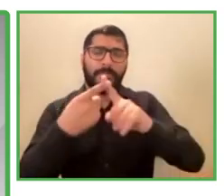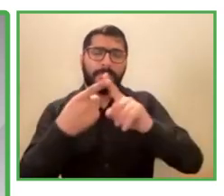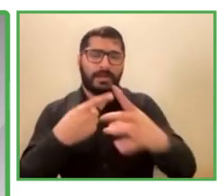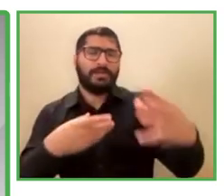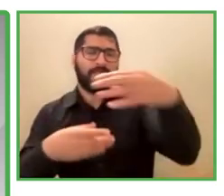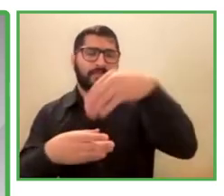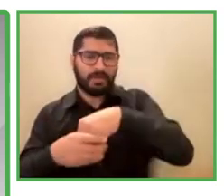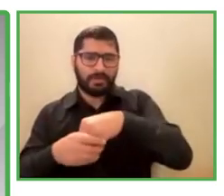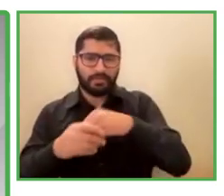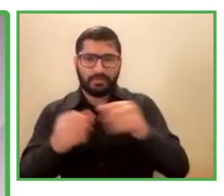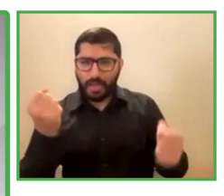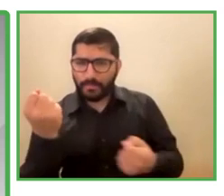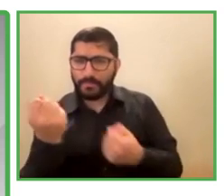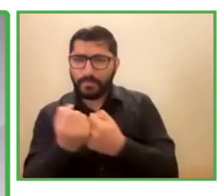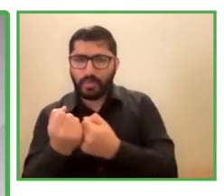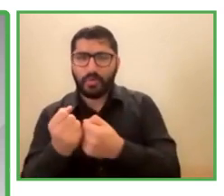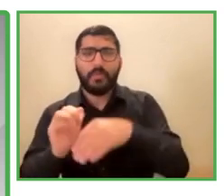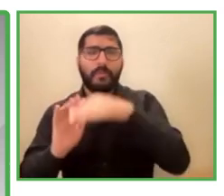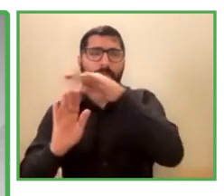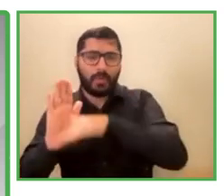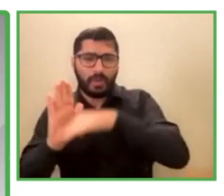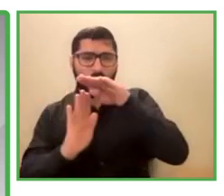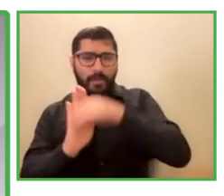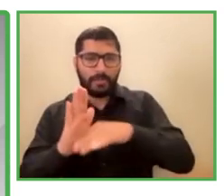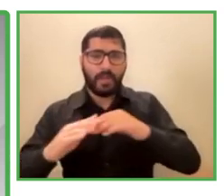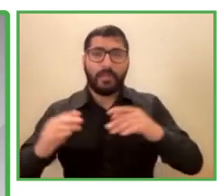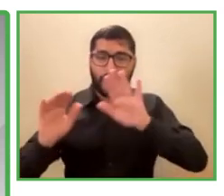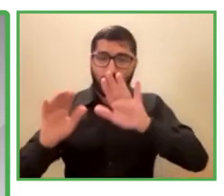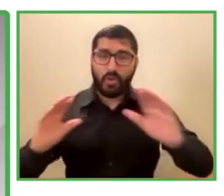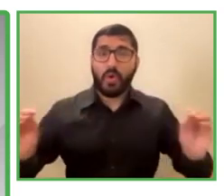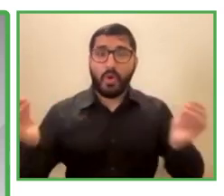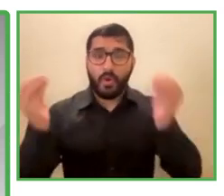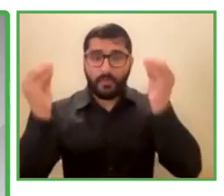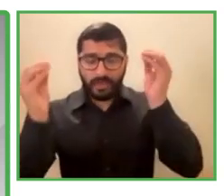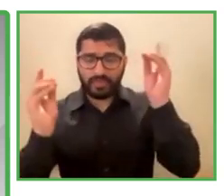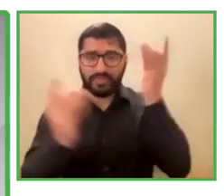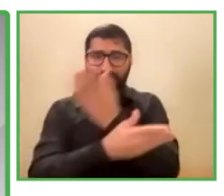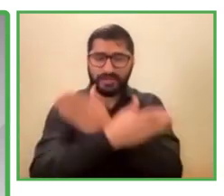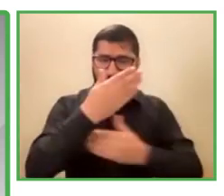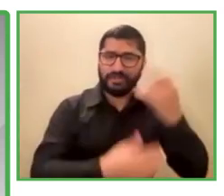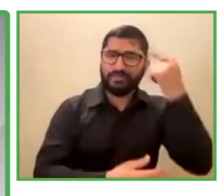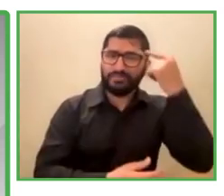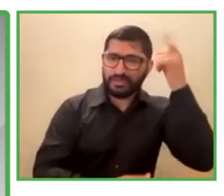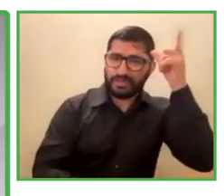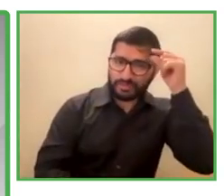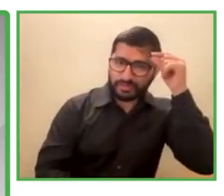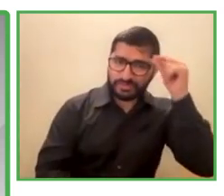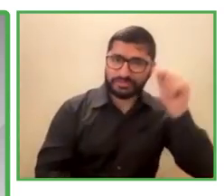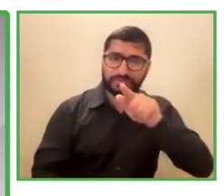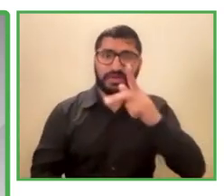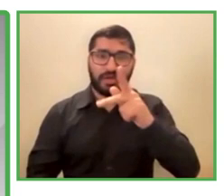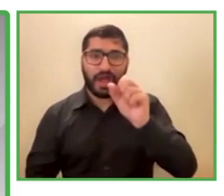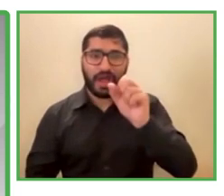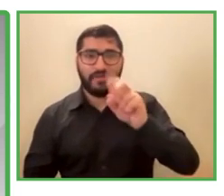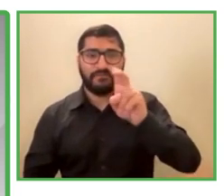of the program for education with intellectual disabilities.